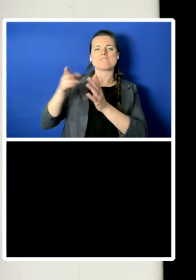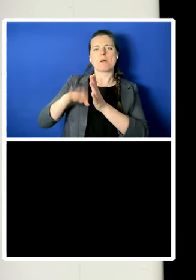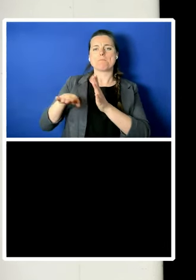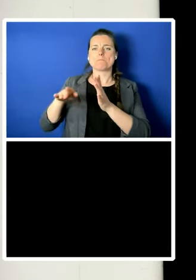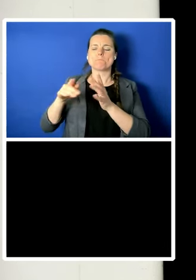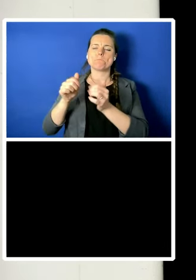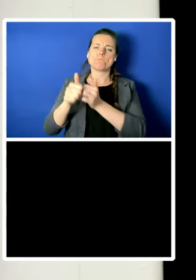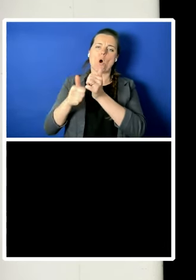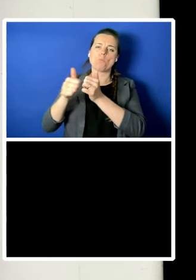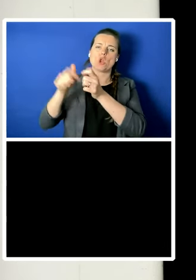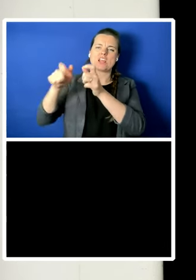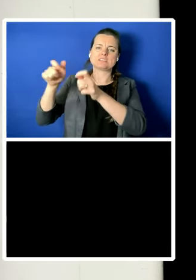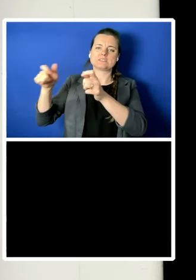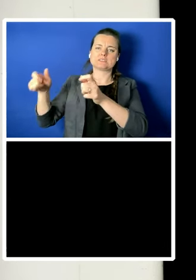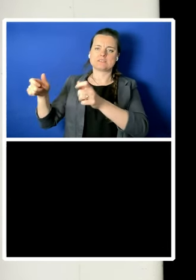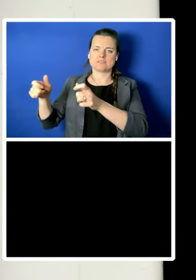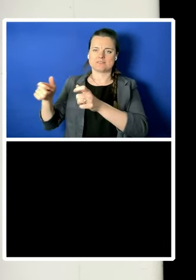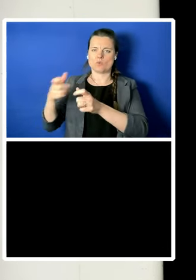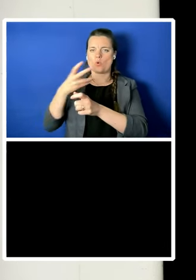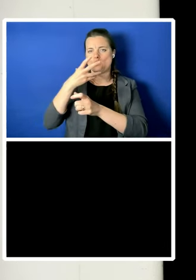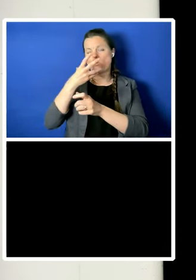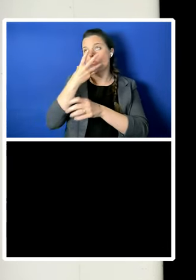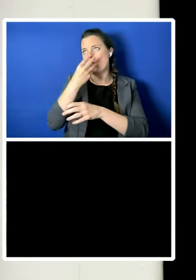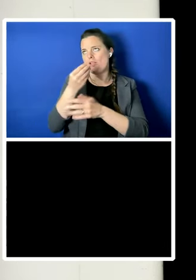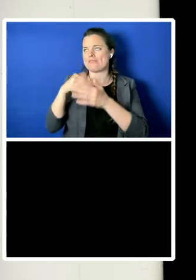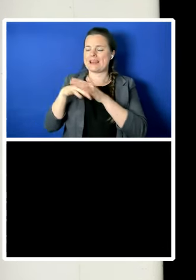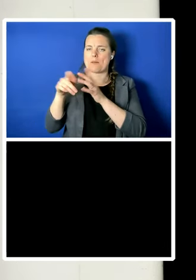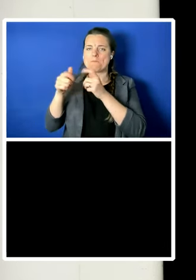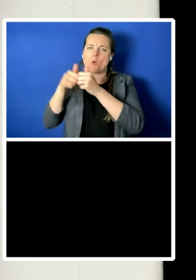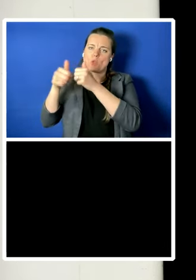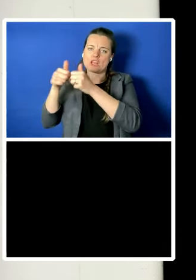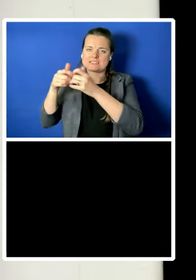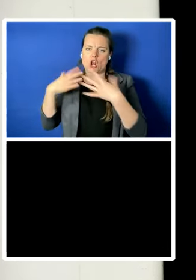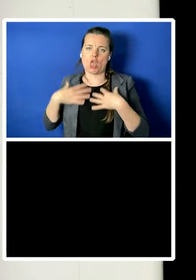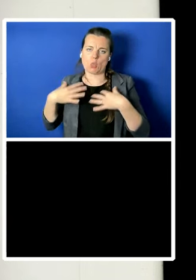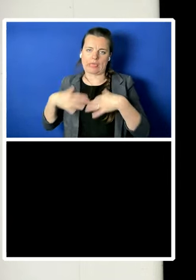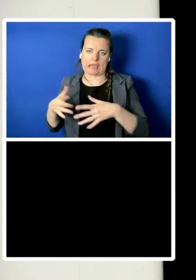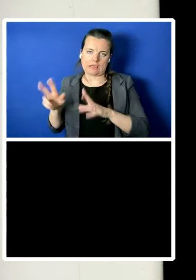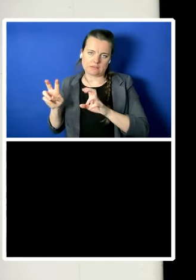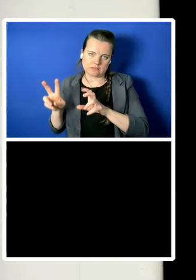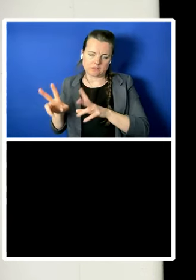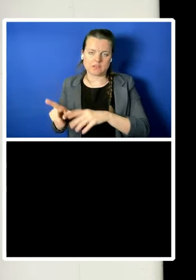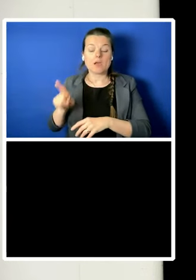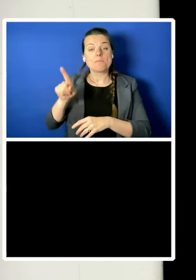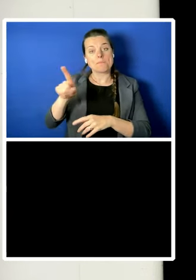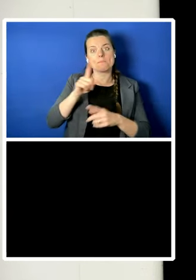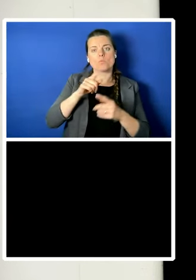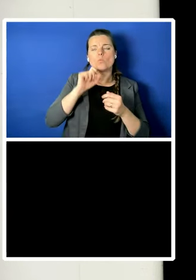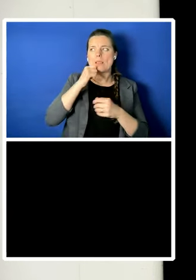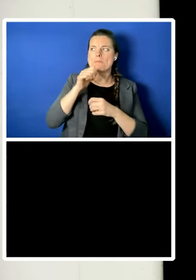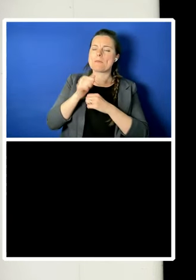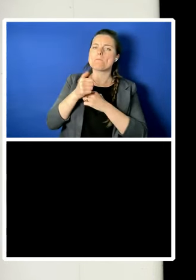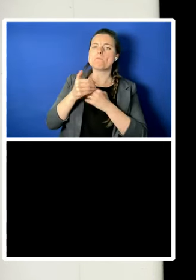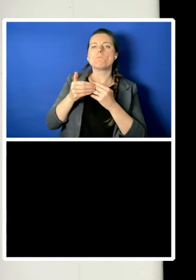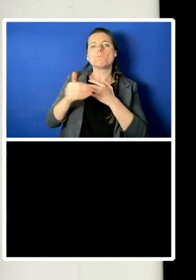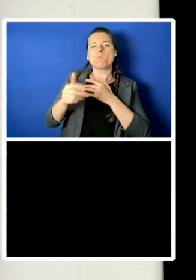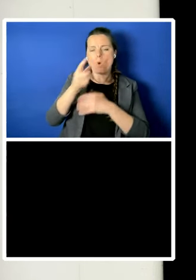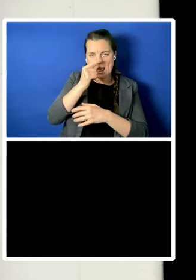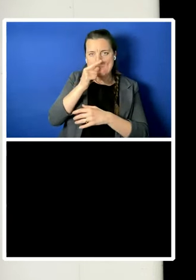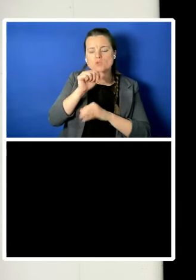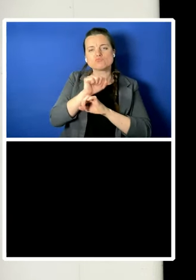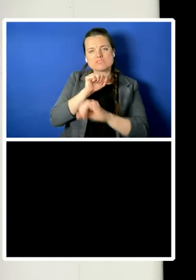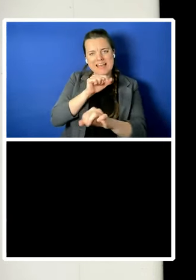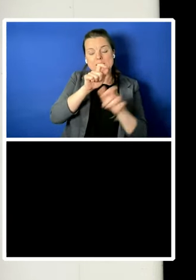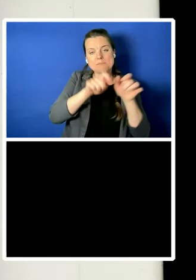It will be ever more potent in protecting people and planet for the generations to come.